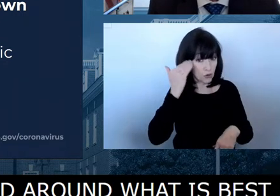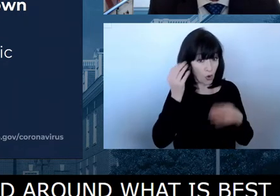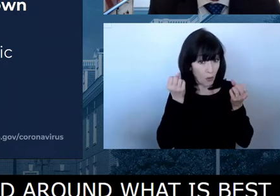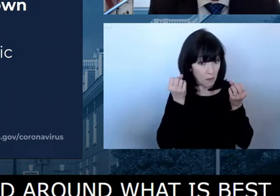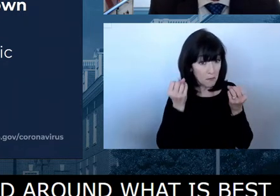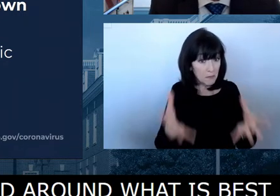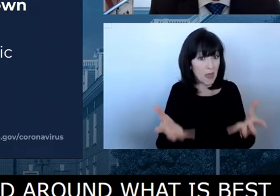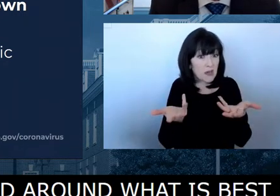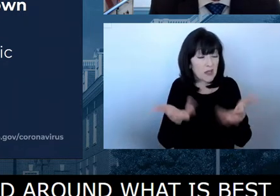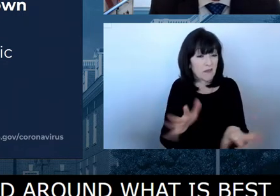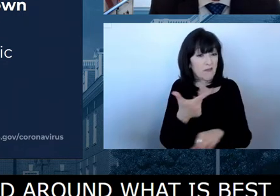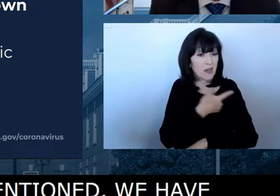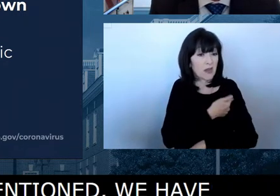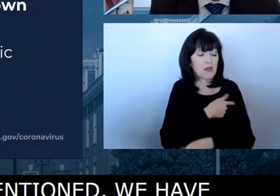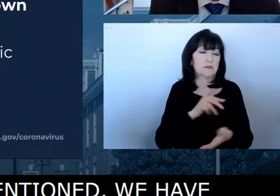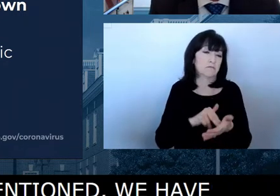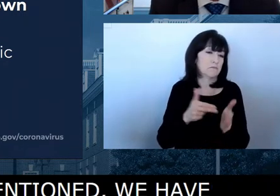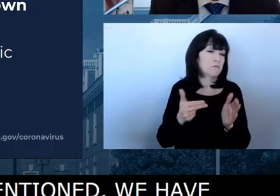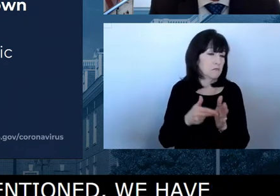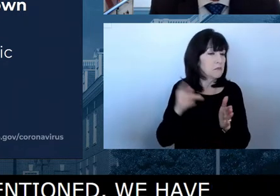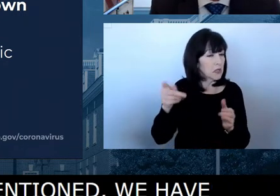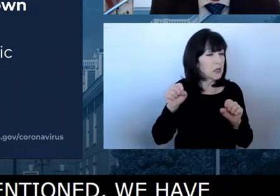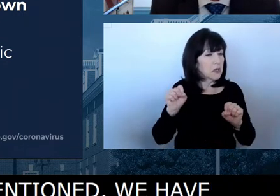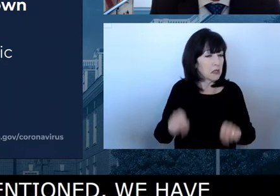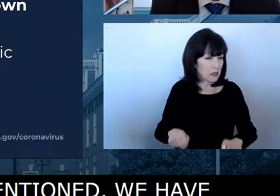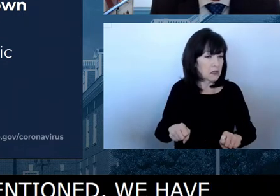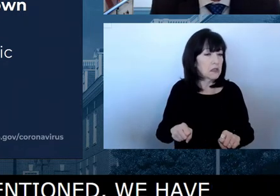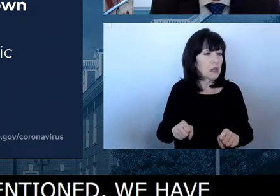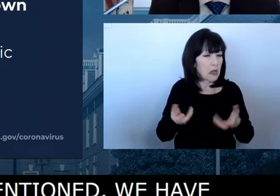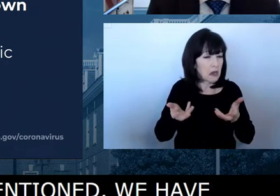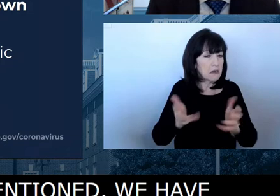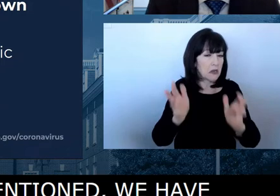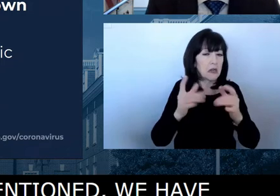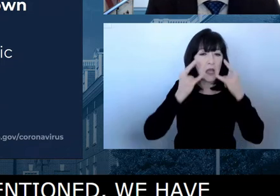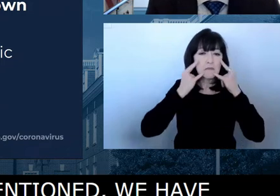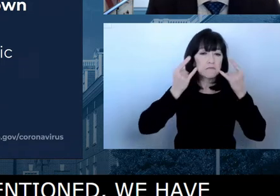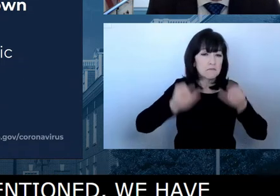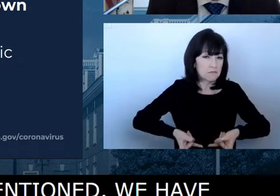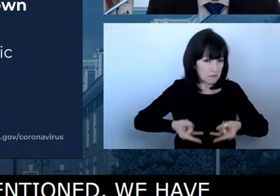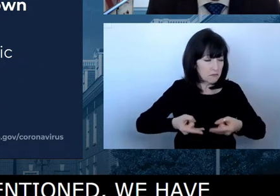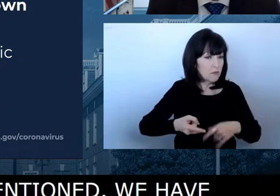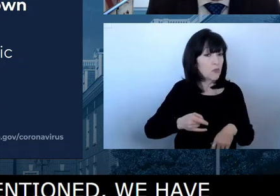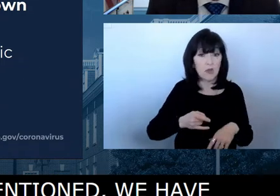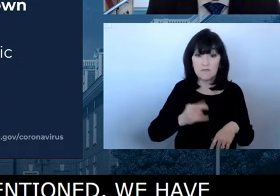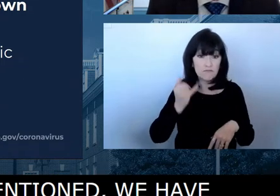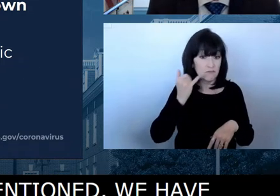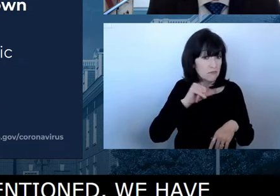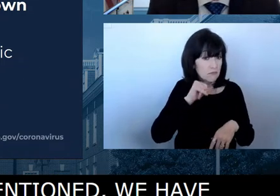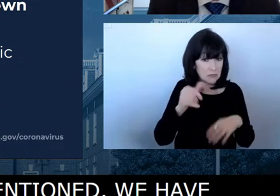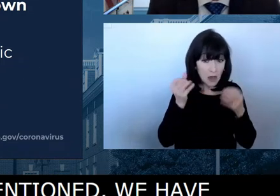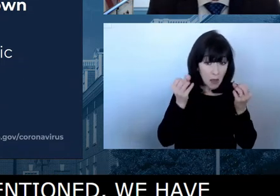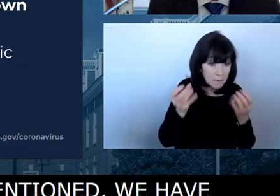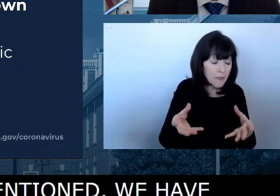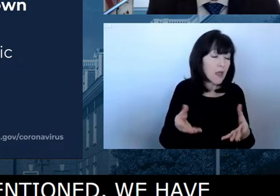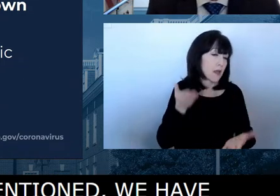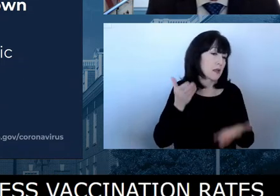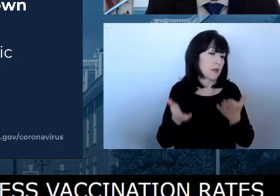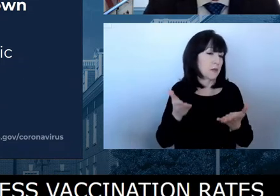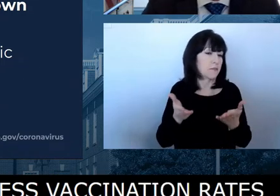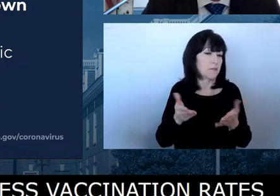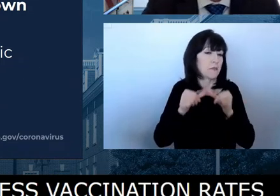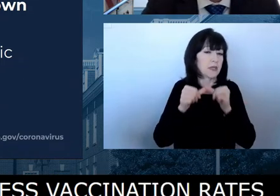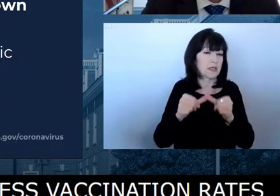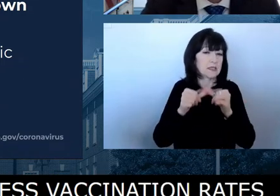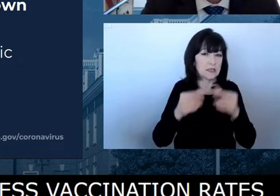other mitigating strategies that they might want to employ to decrease the chances of spread within,